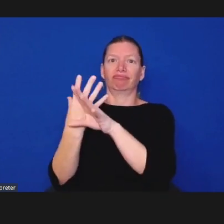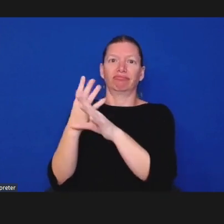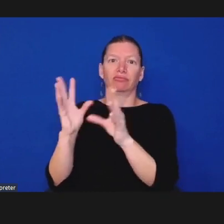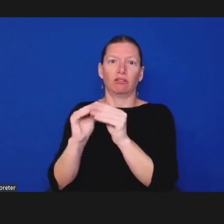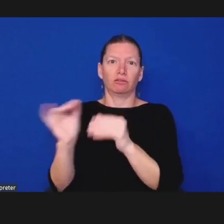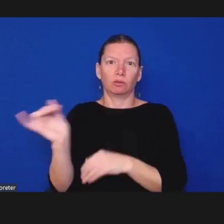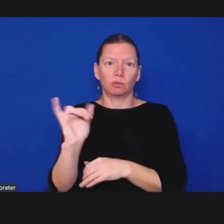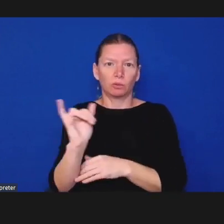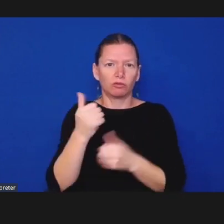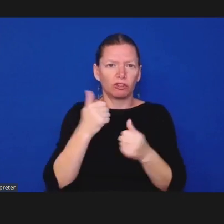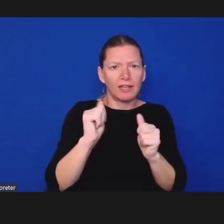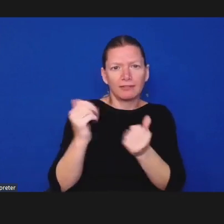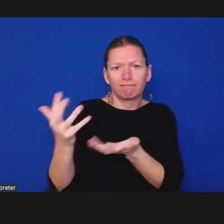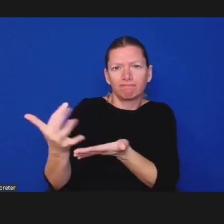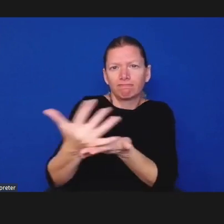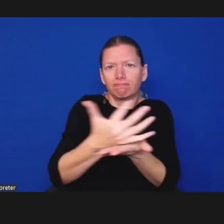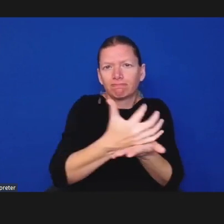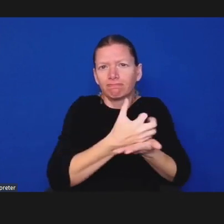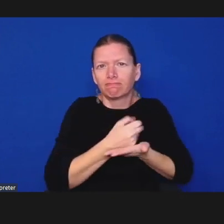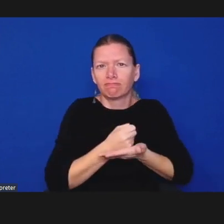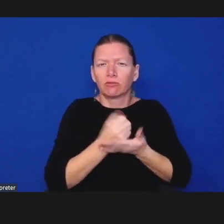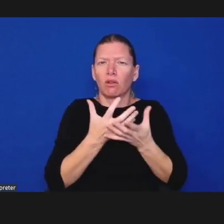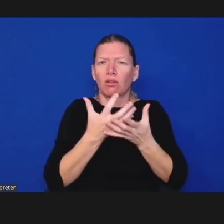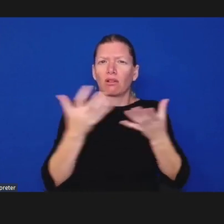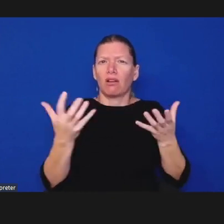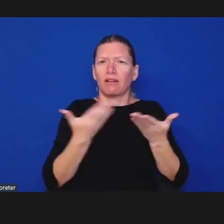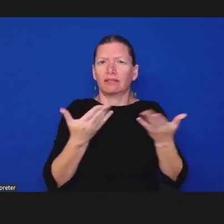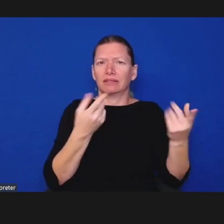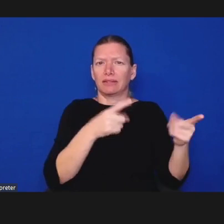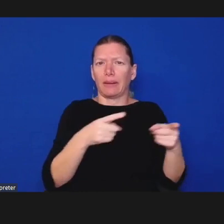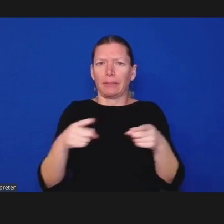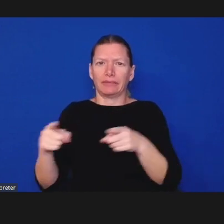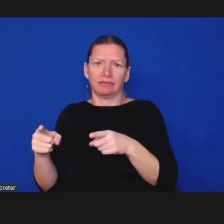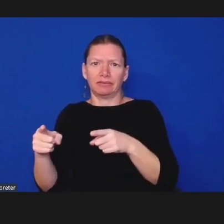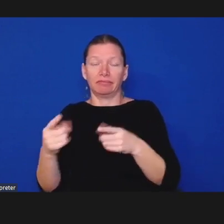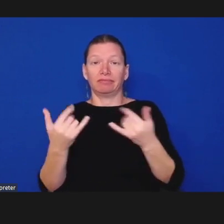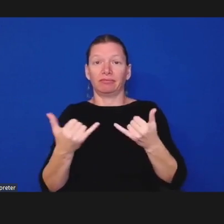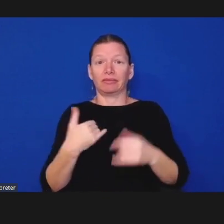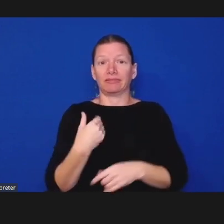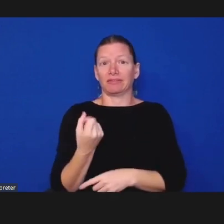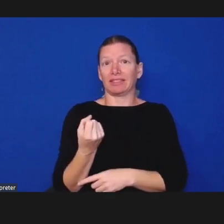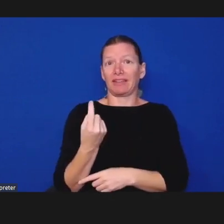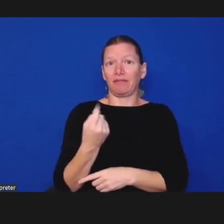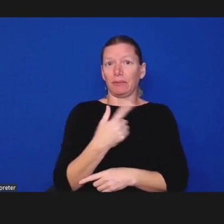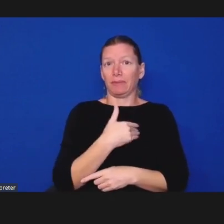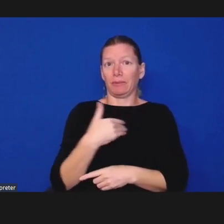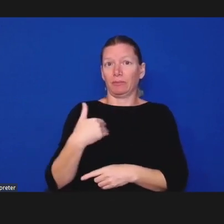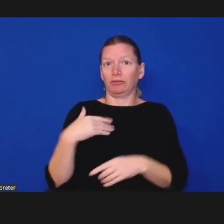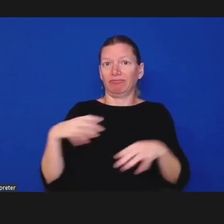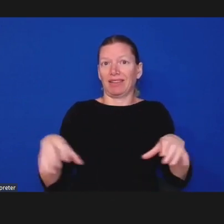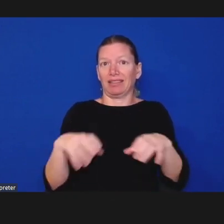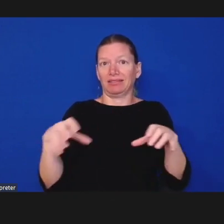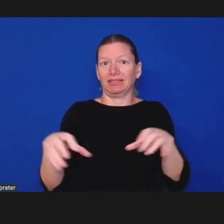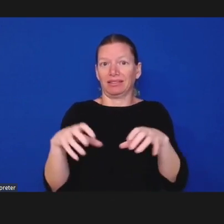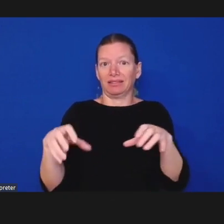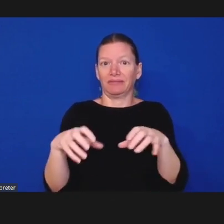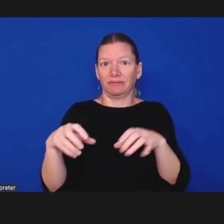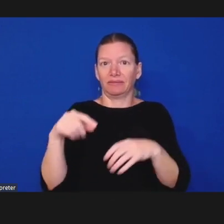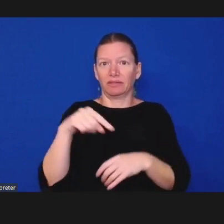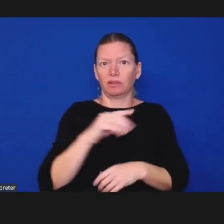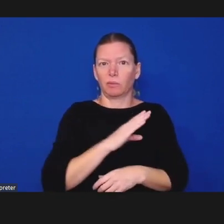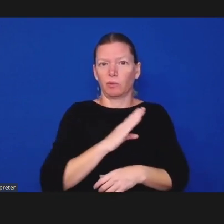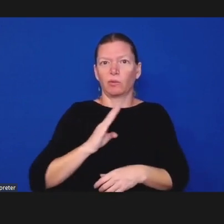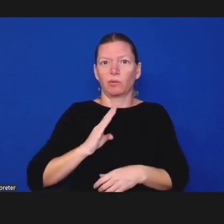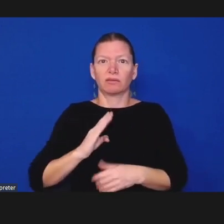presidents that still do work with nicole um you know and past board members like karen so we do have a small staff